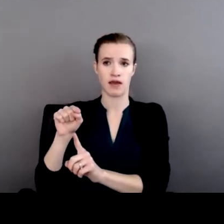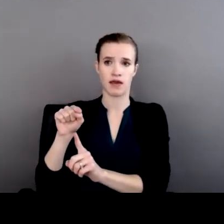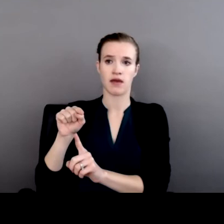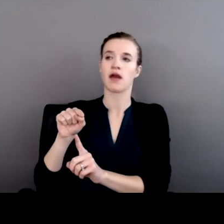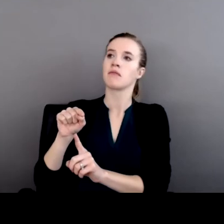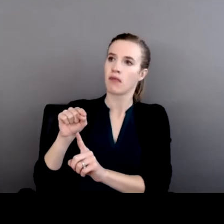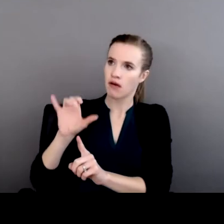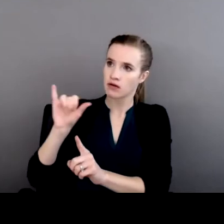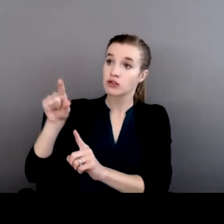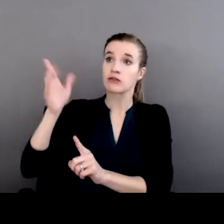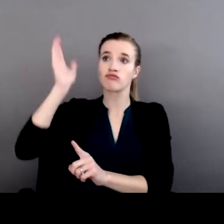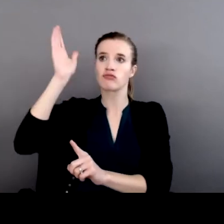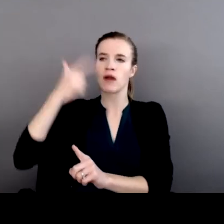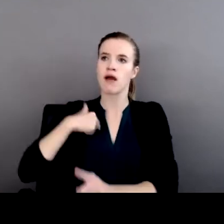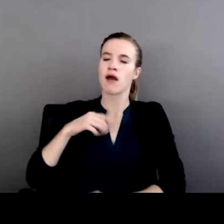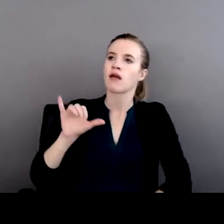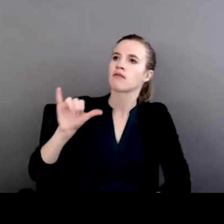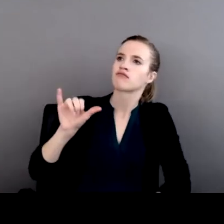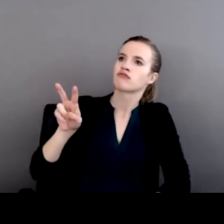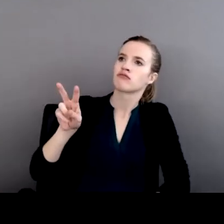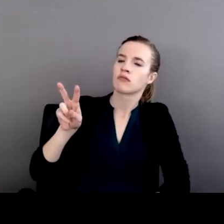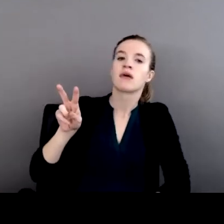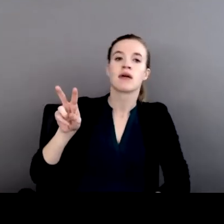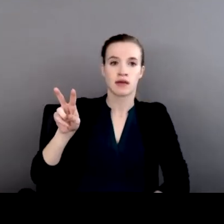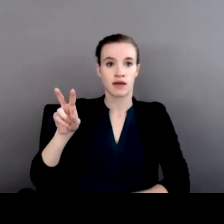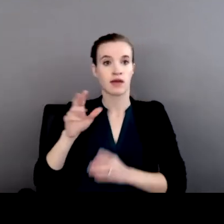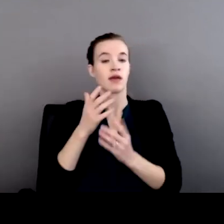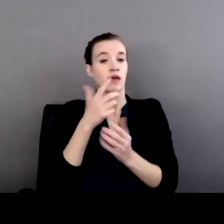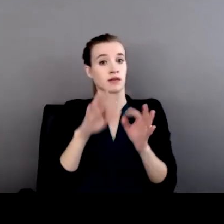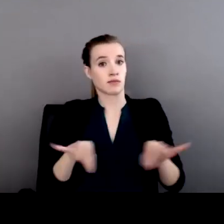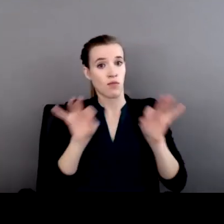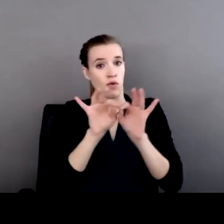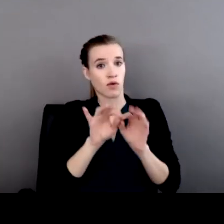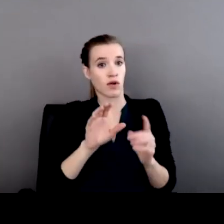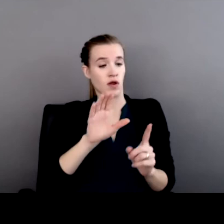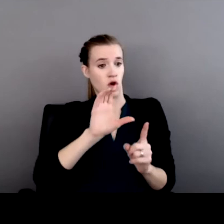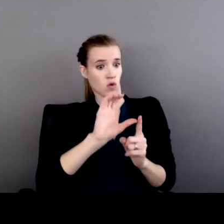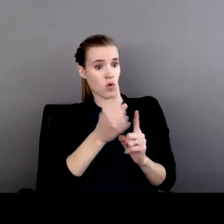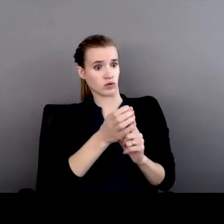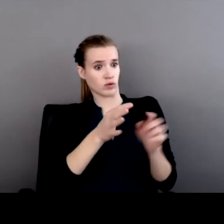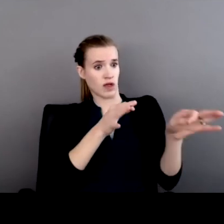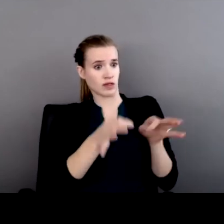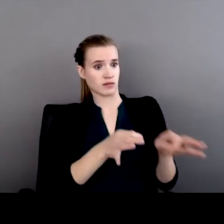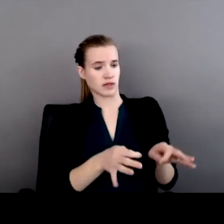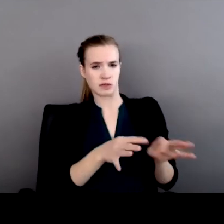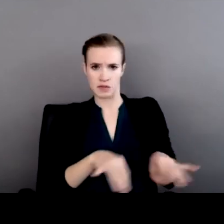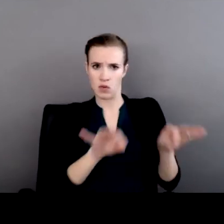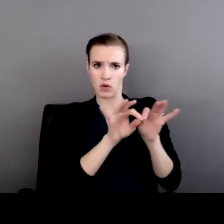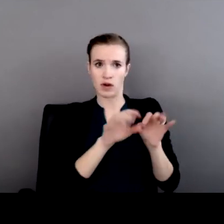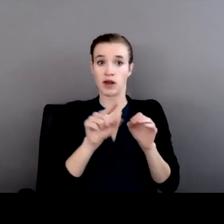that cultural explanations that tribal data is often